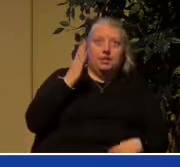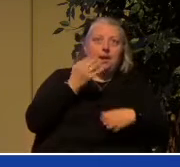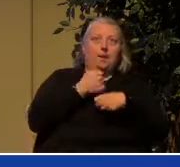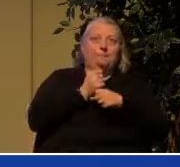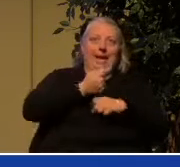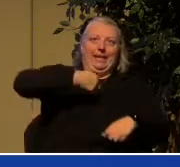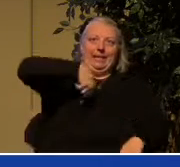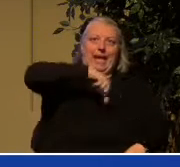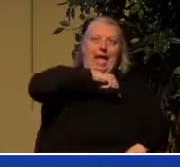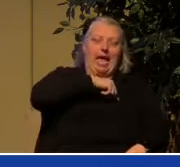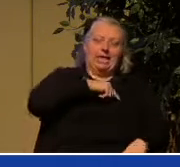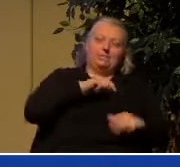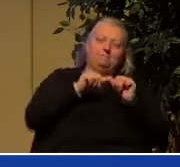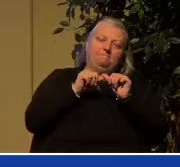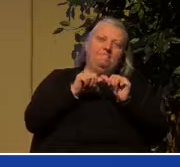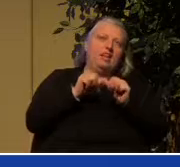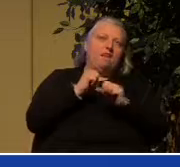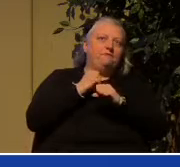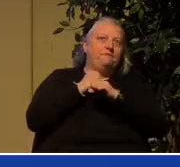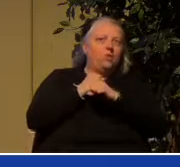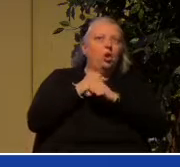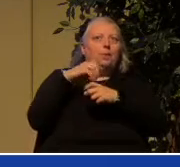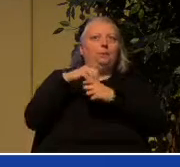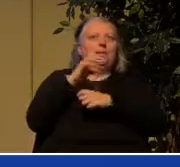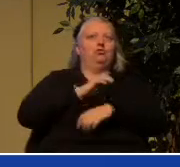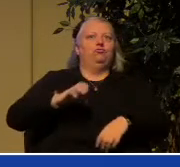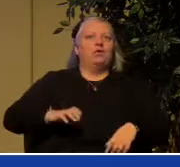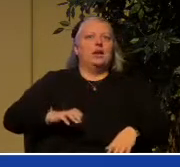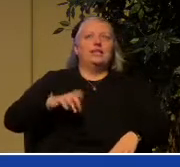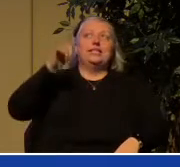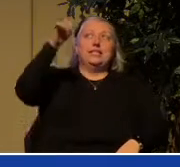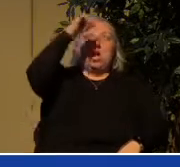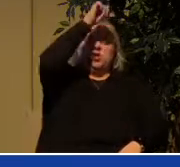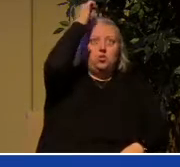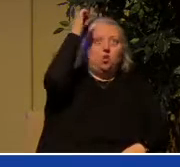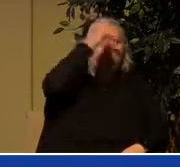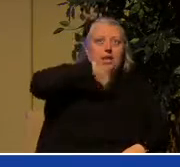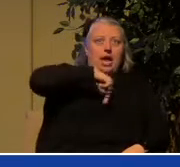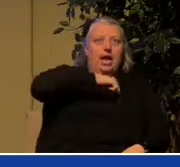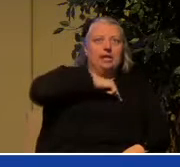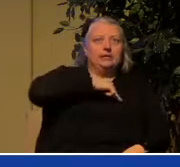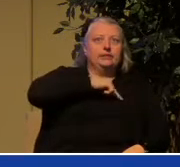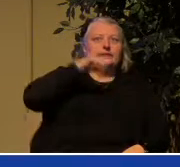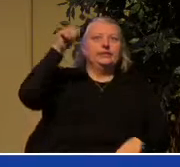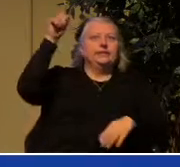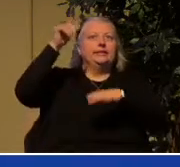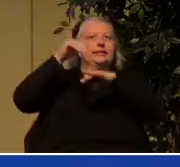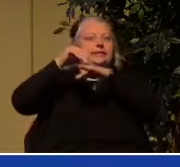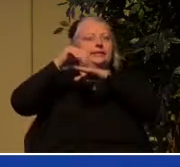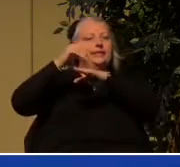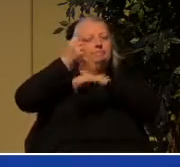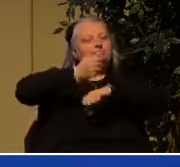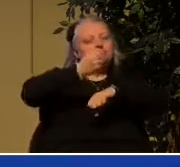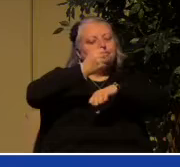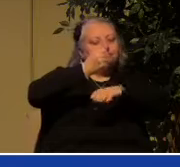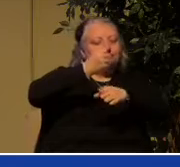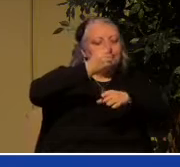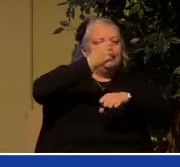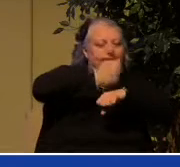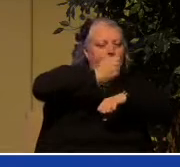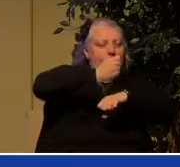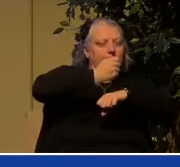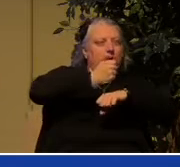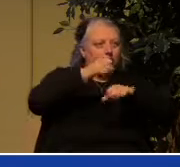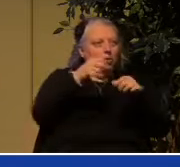he anointed us set his seal of ownership on us that's the down payment of the Holy Spirit put his